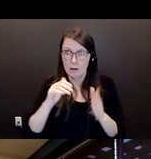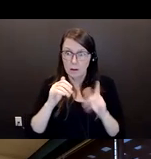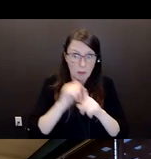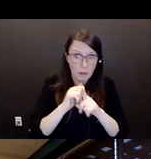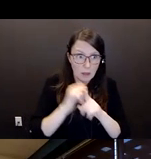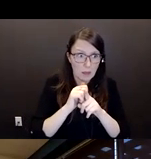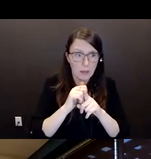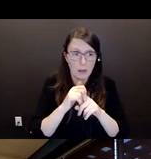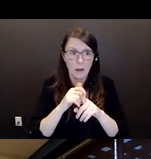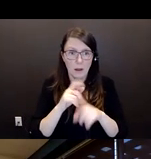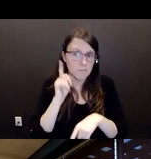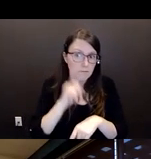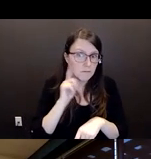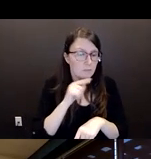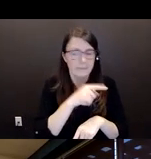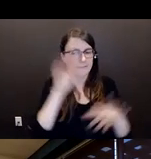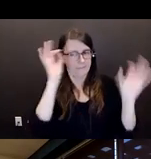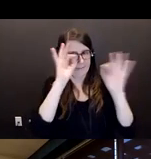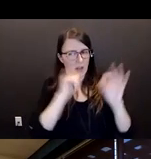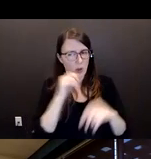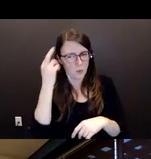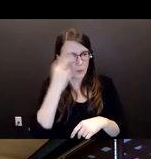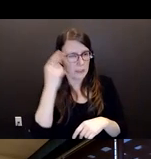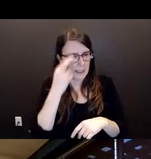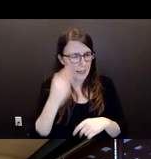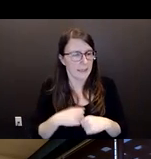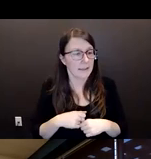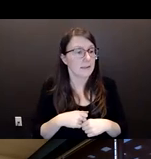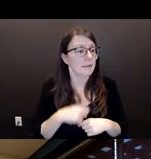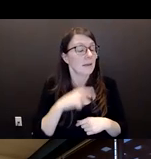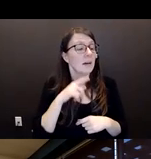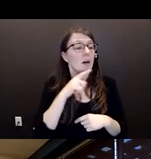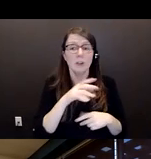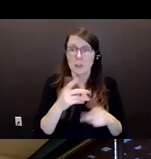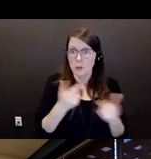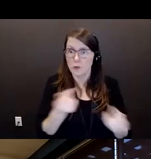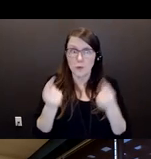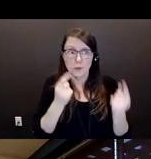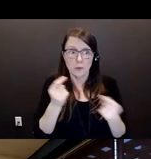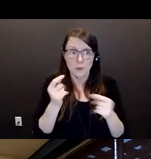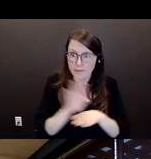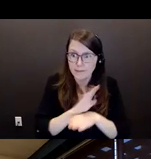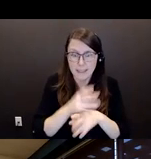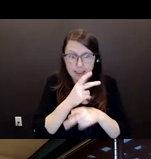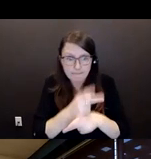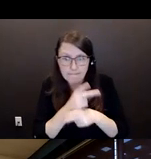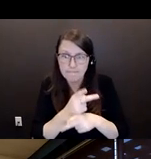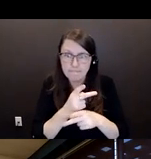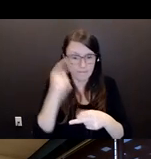longest time. Um, in the fact that she was caring so much and doing so much. And then suddenly